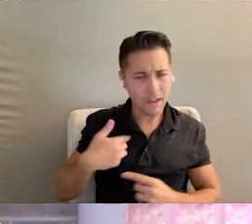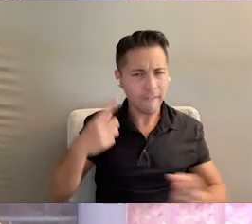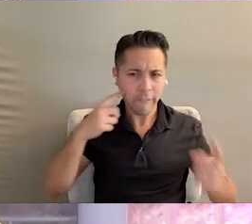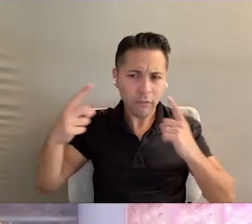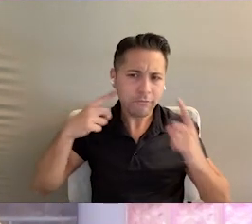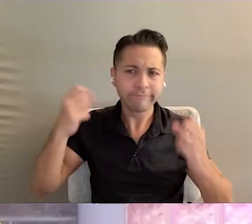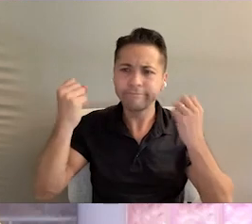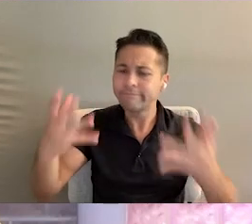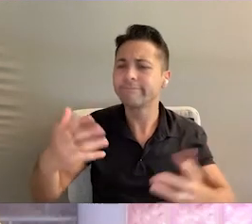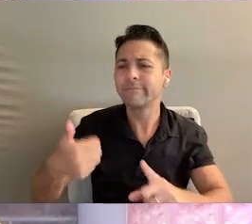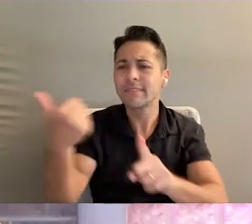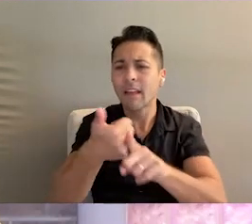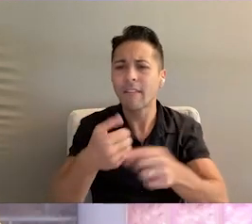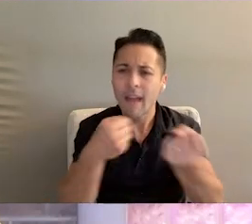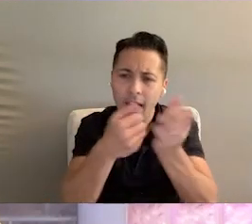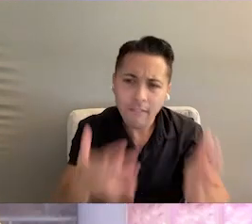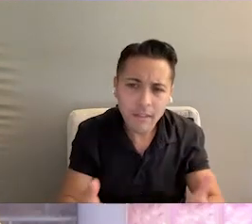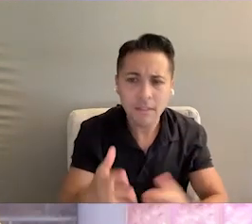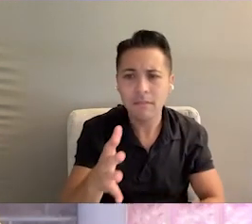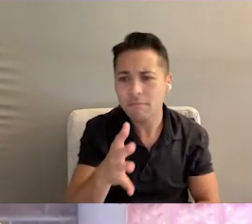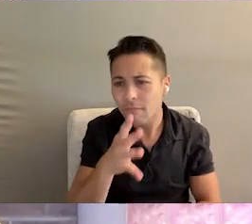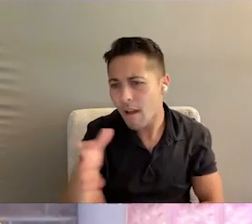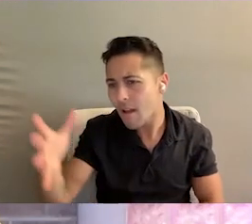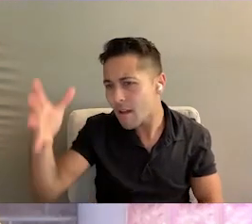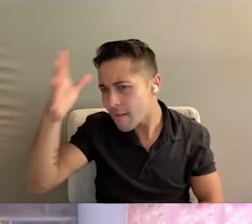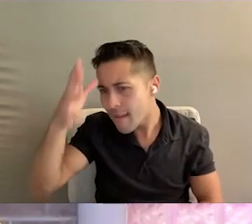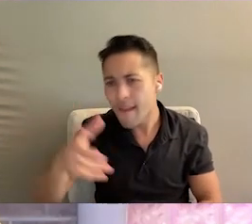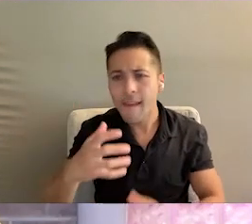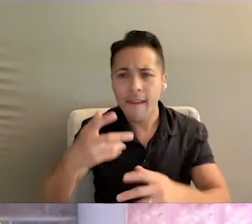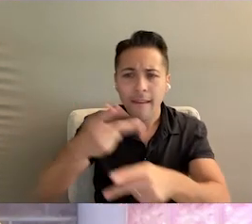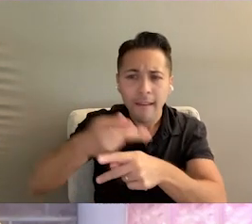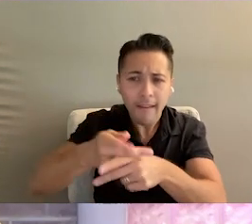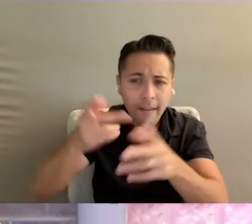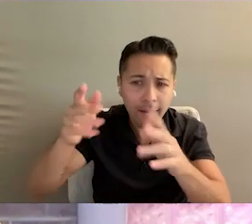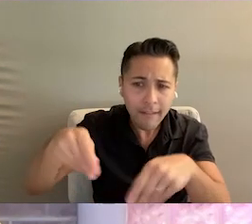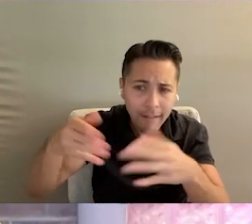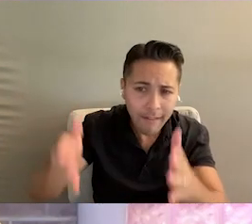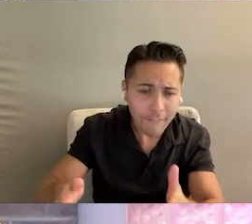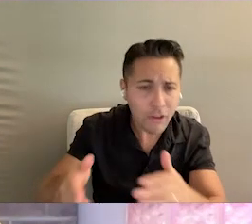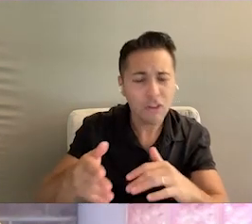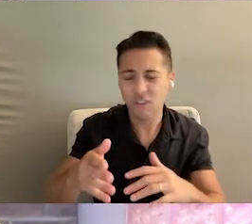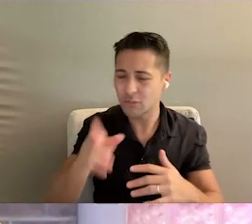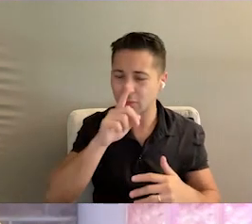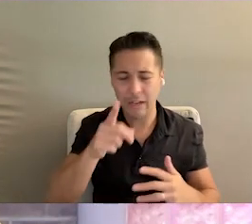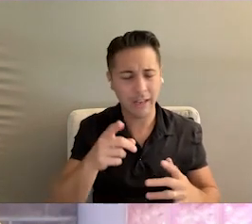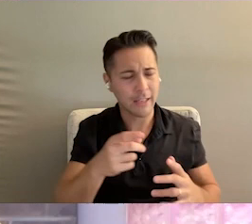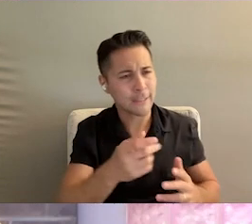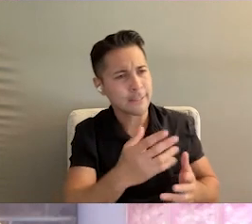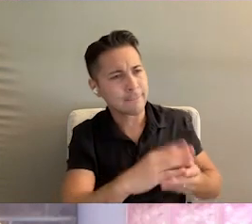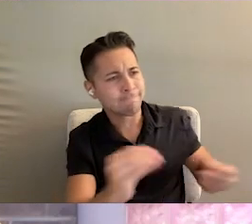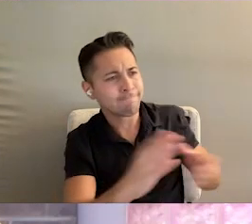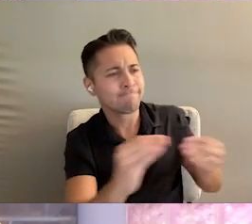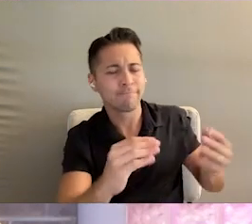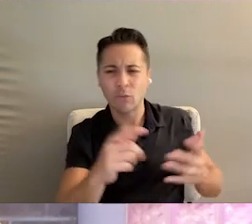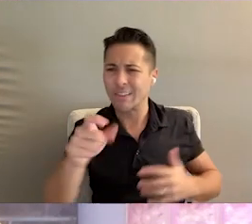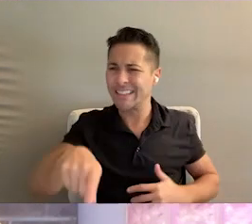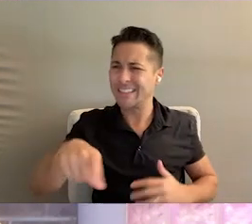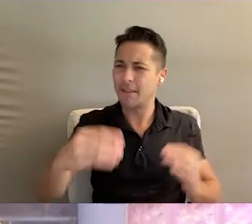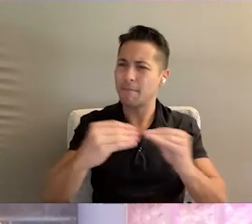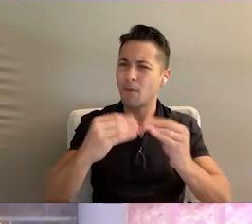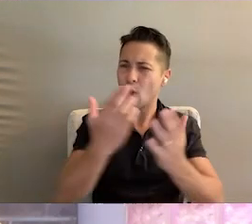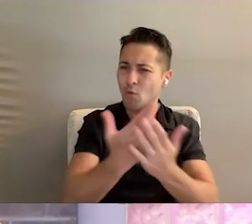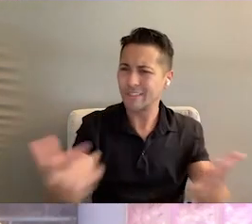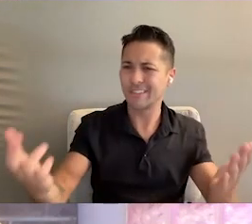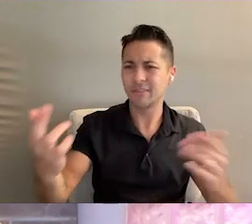from countless self-advocates, mamas and daddies, and caregivers, who have voiced the need for overlaid resources to serve